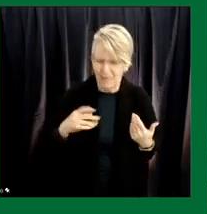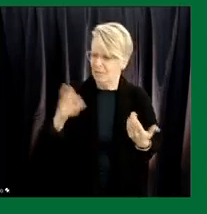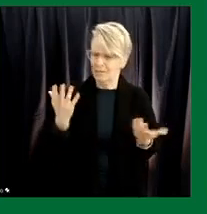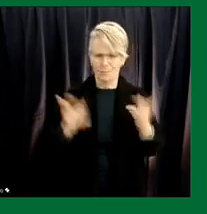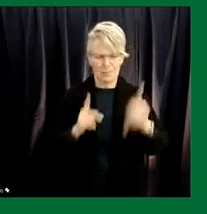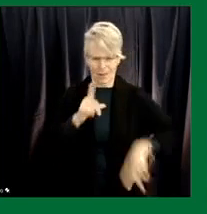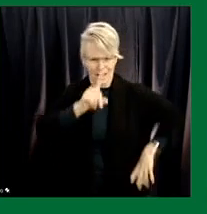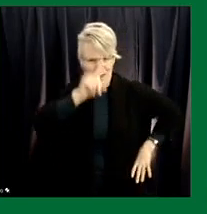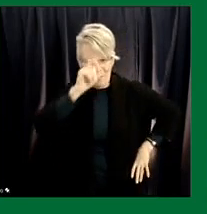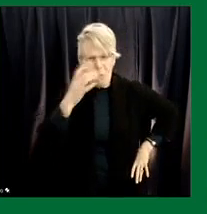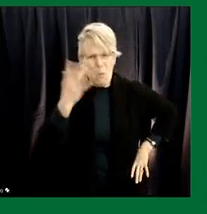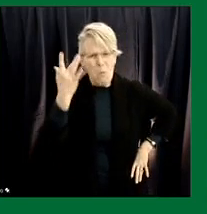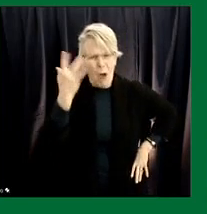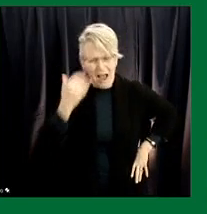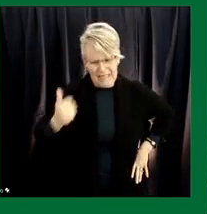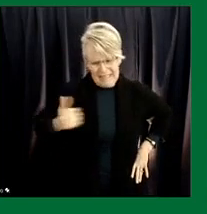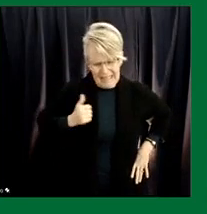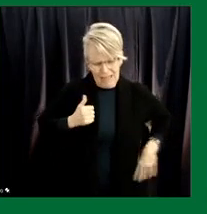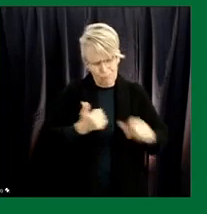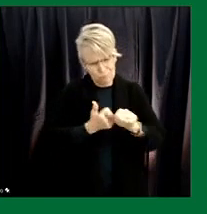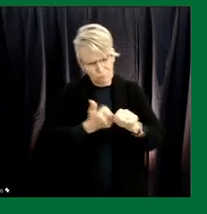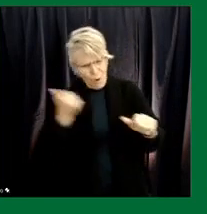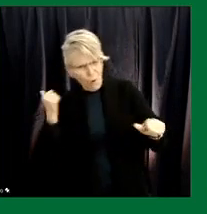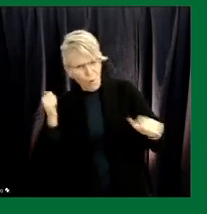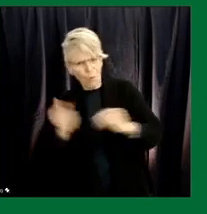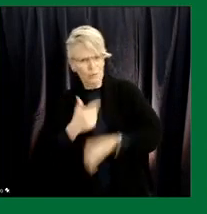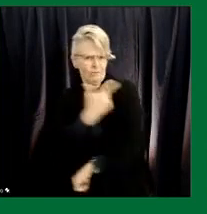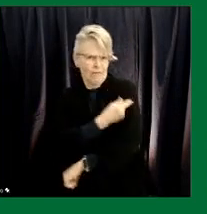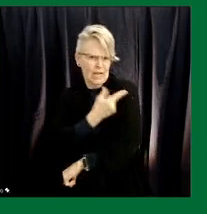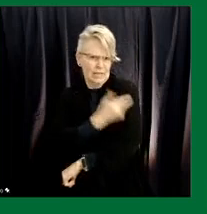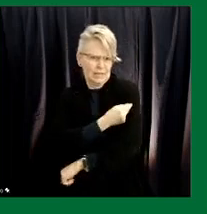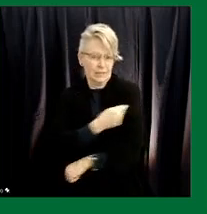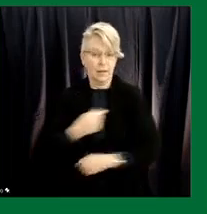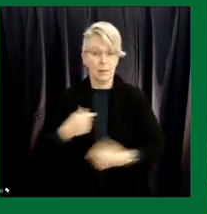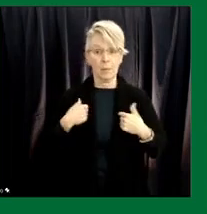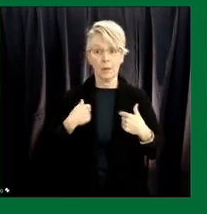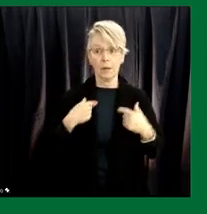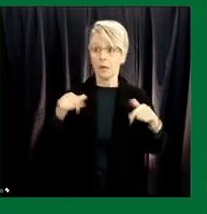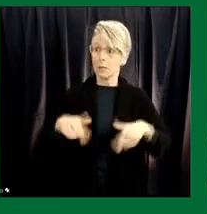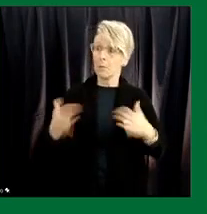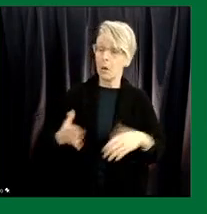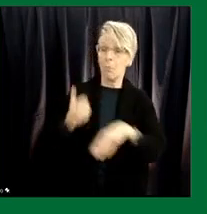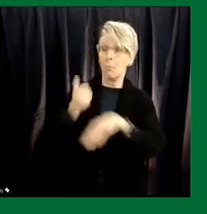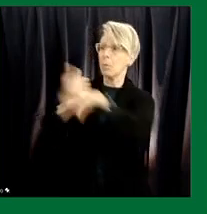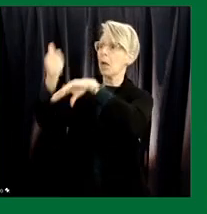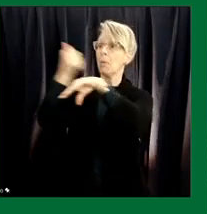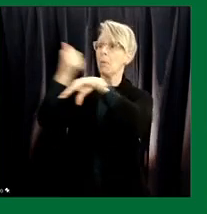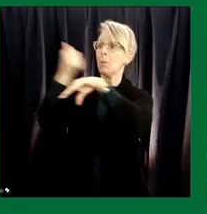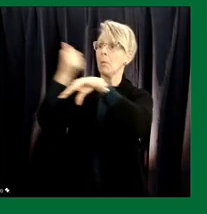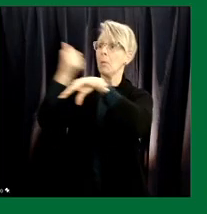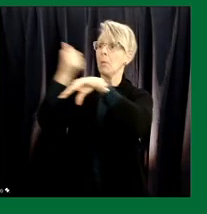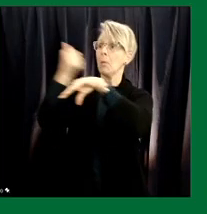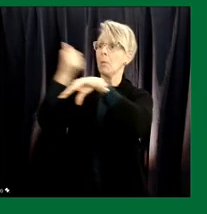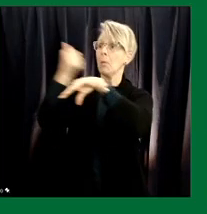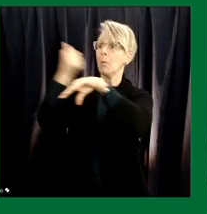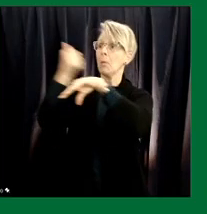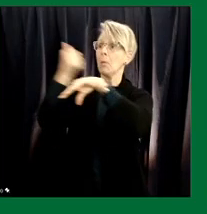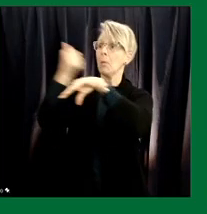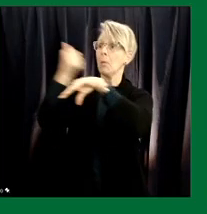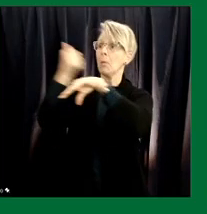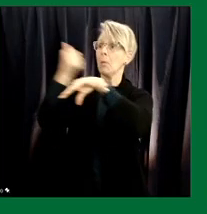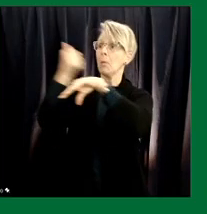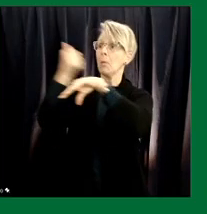fallen so far behind on the vaccines. I'm not here today to point fingers or to second guess why that may have occurred but I do want to